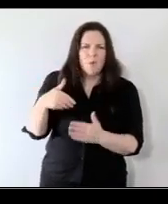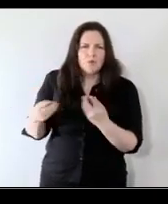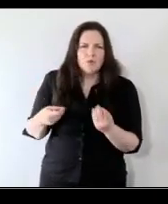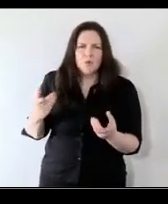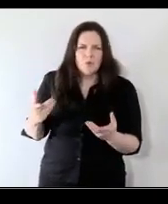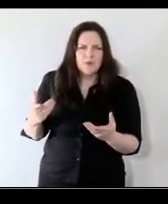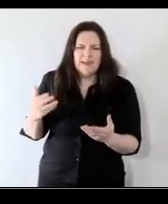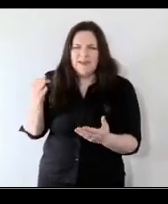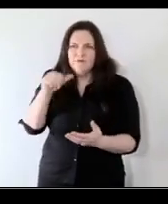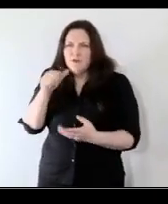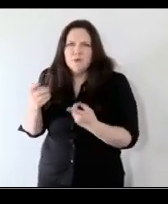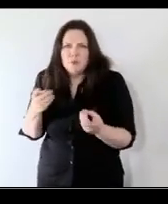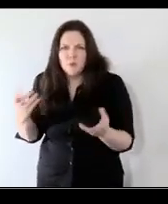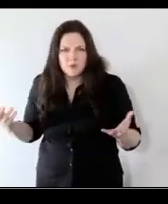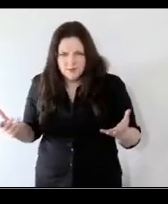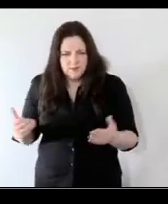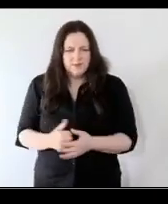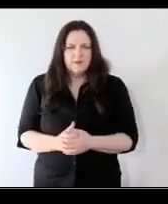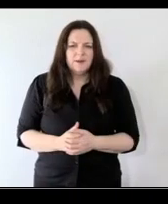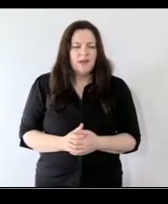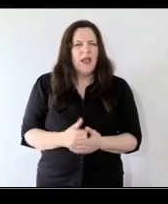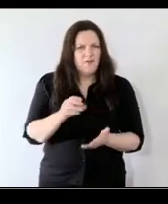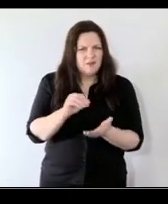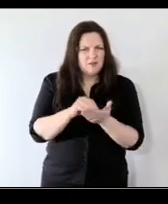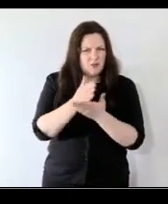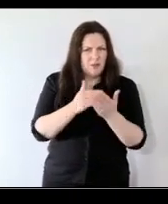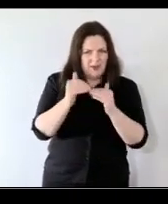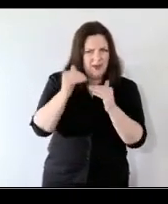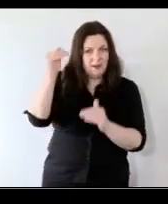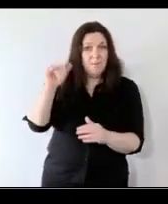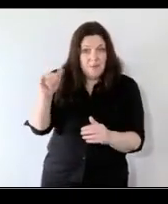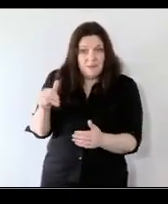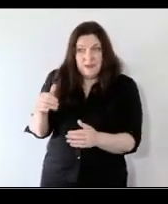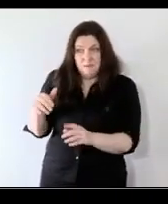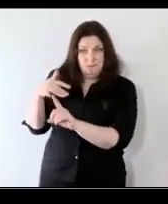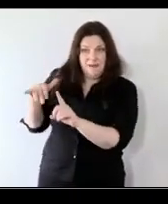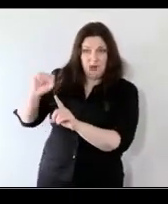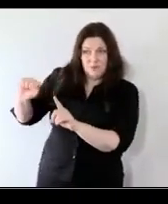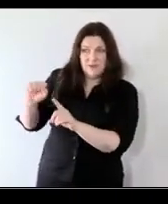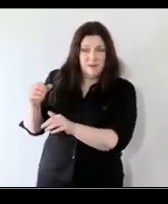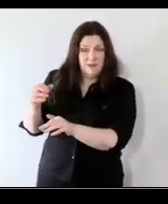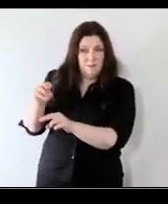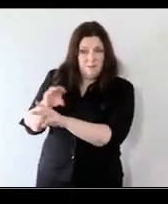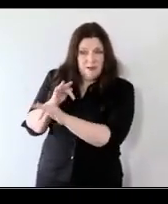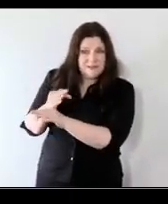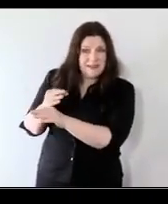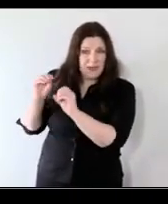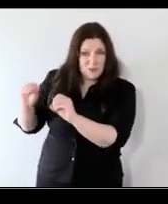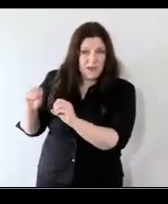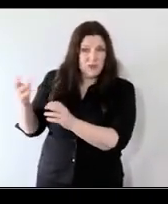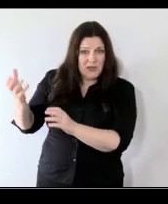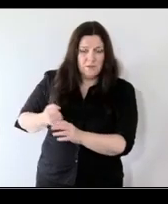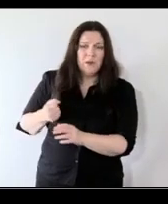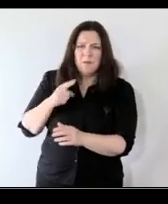inequalities in uh that remain uh that have to do with parents education and parents income that are